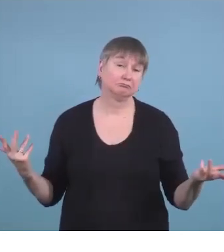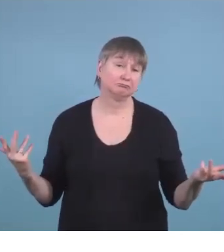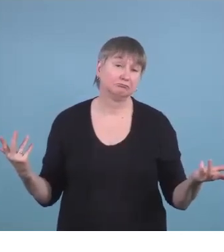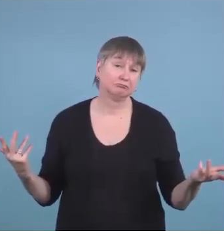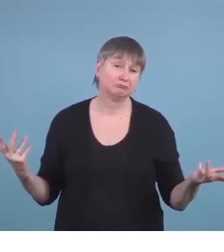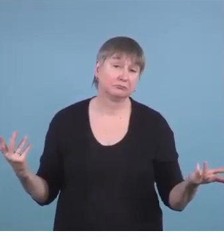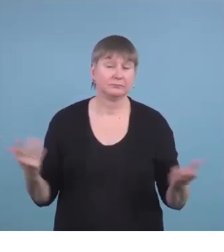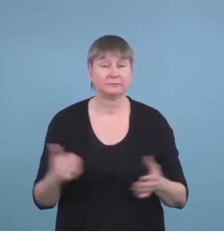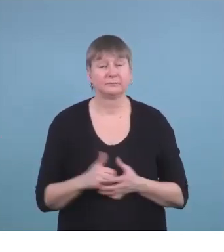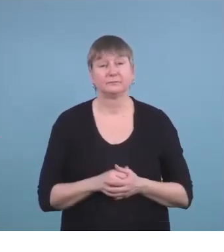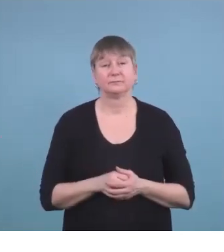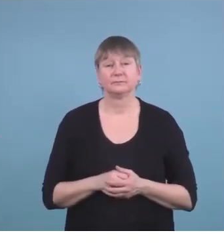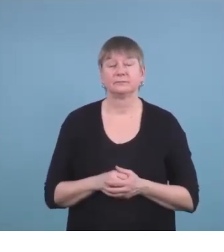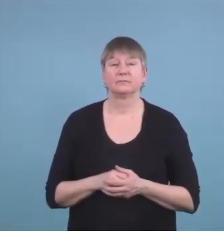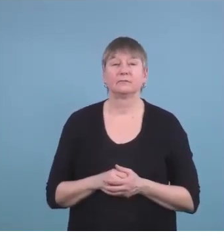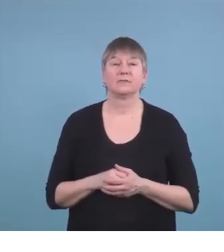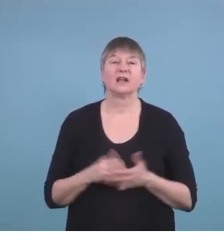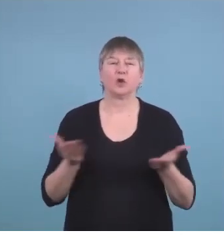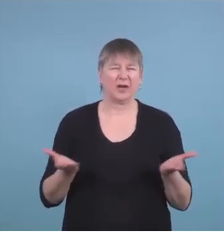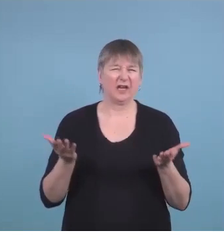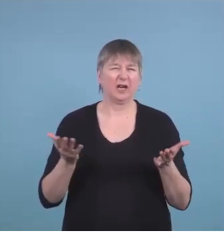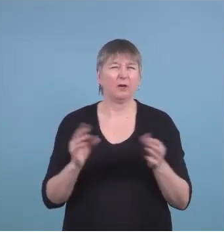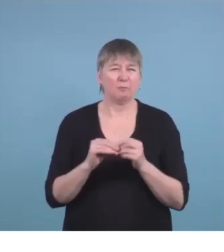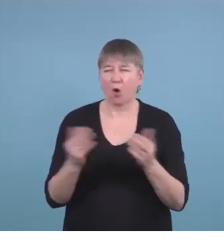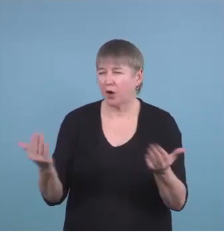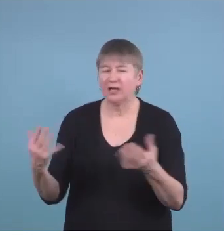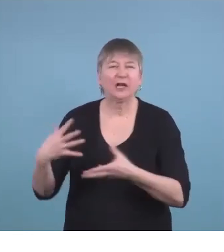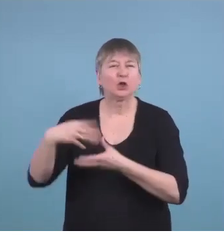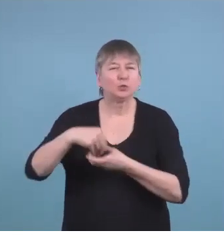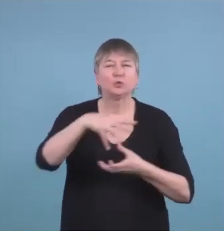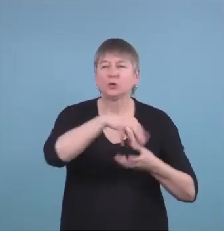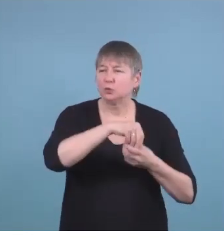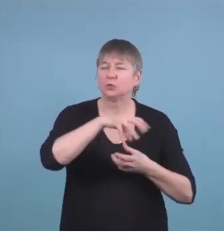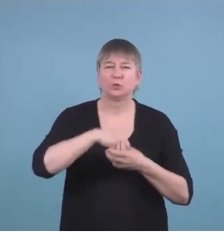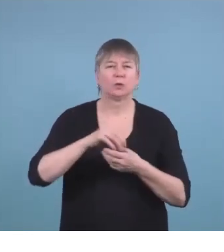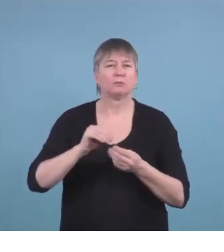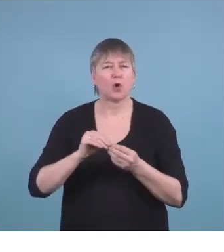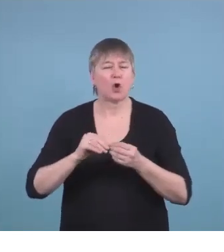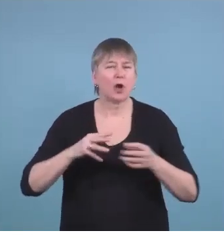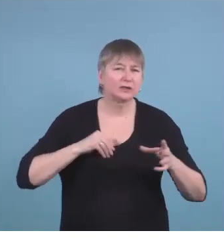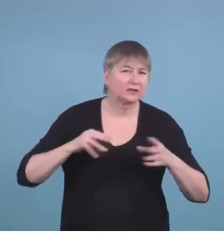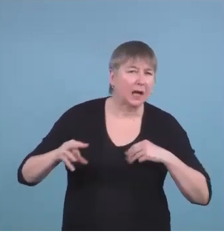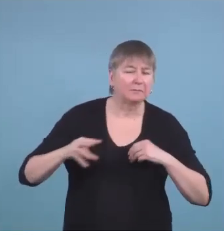So it's more inclusive here and they've kind of accepted being part of our community